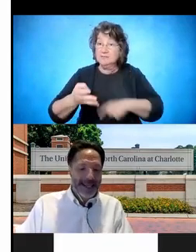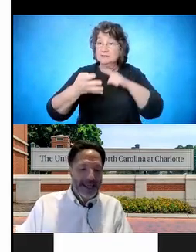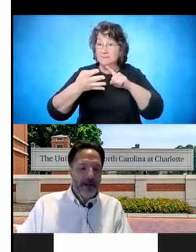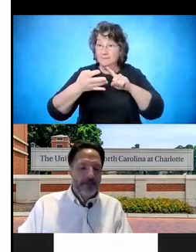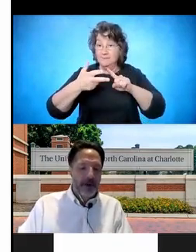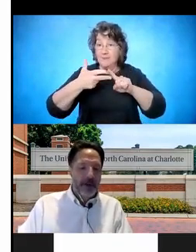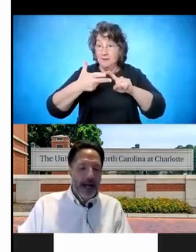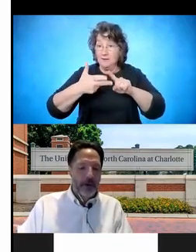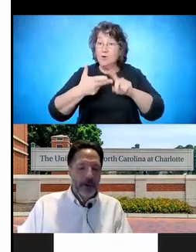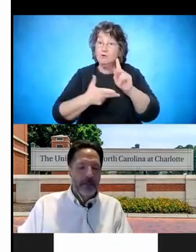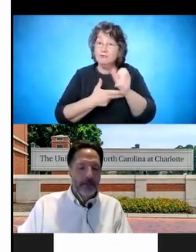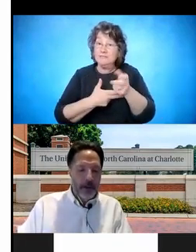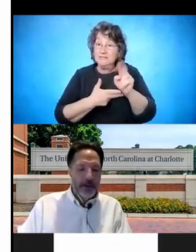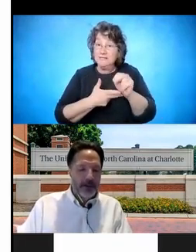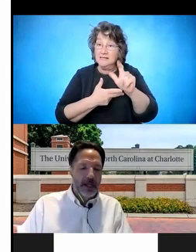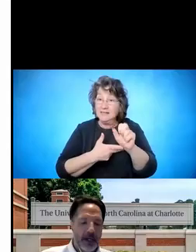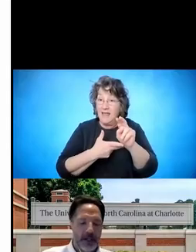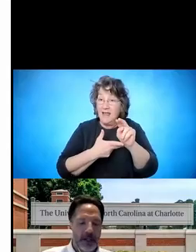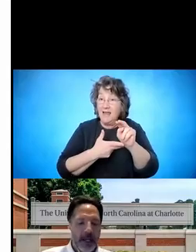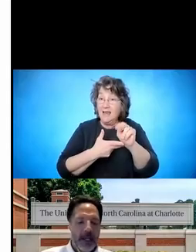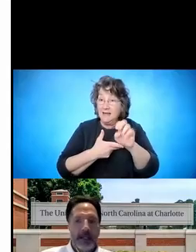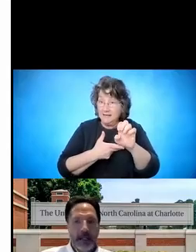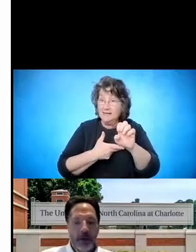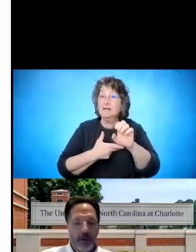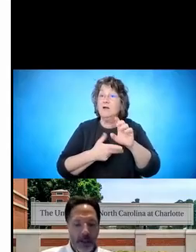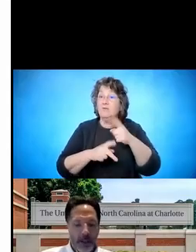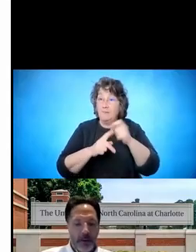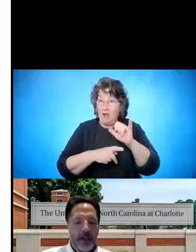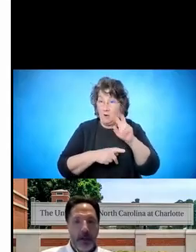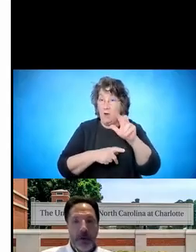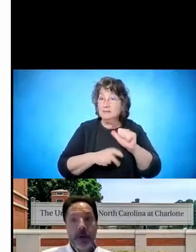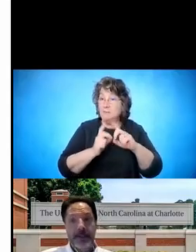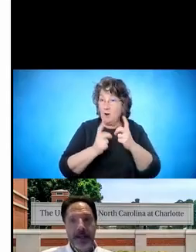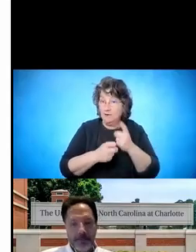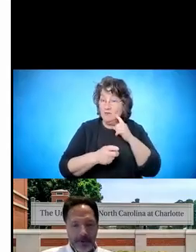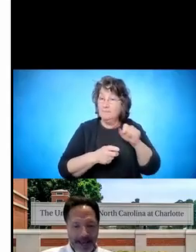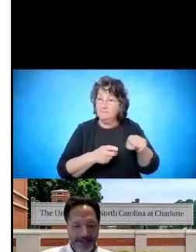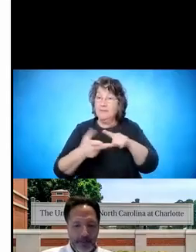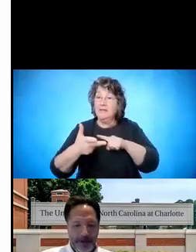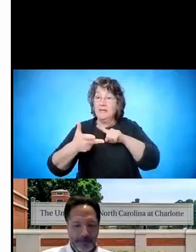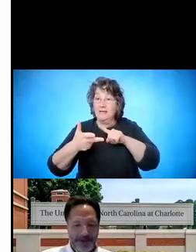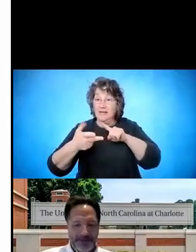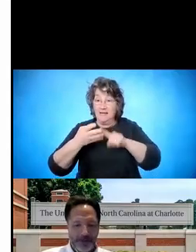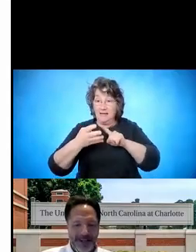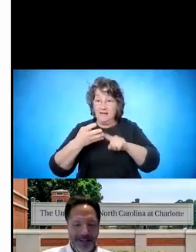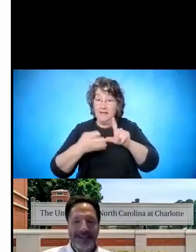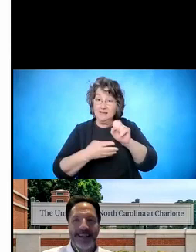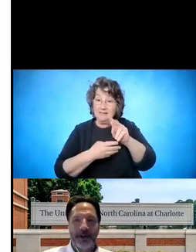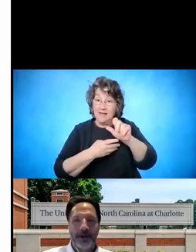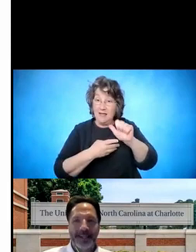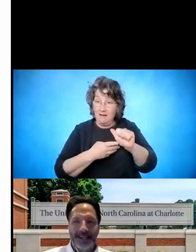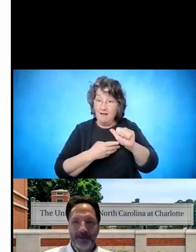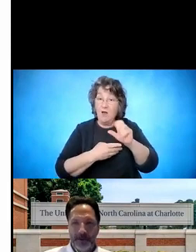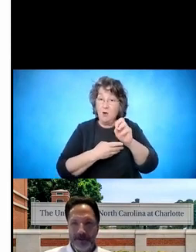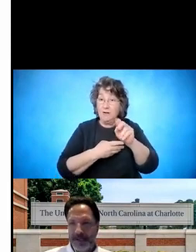Kristen Lane from Iowa Department of Education, and Linda O'Neill, who wears a number of hats, one of which is working at